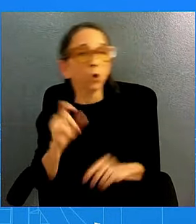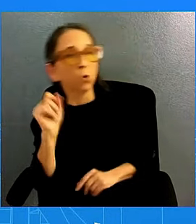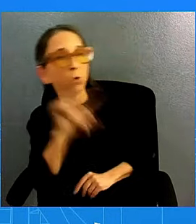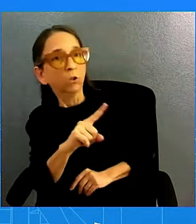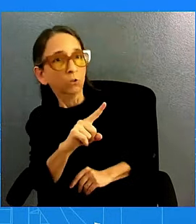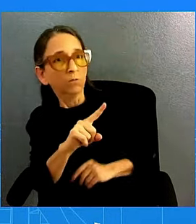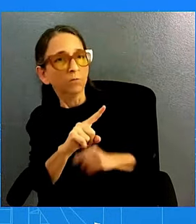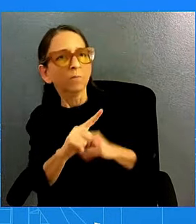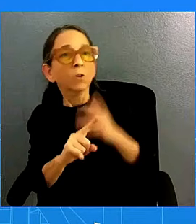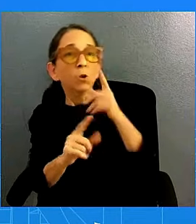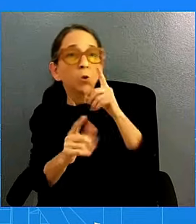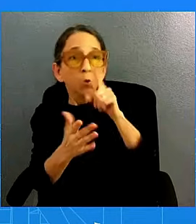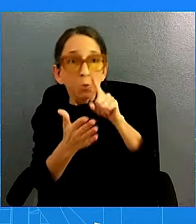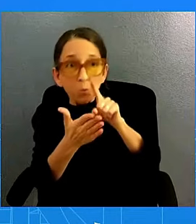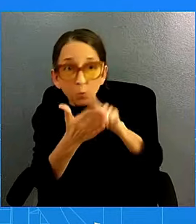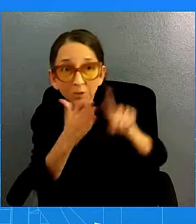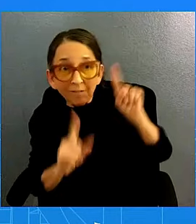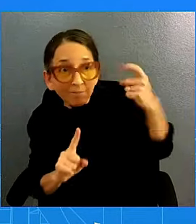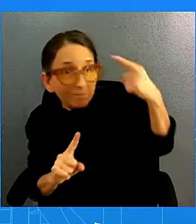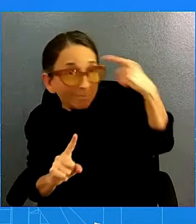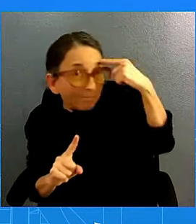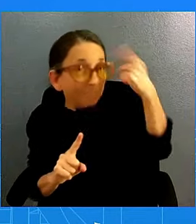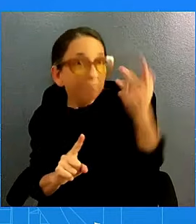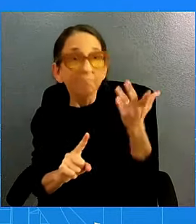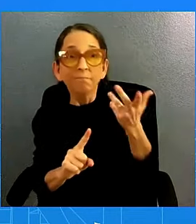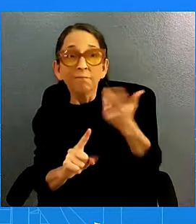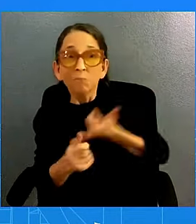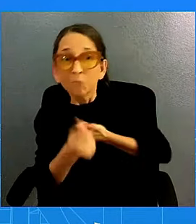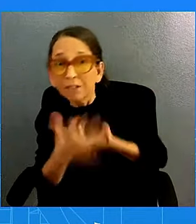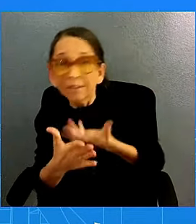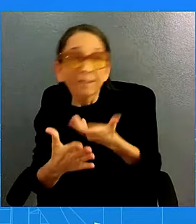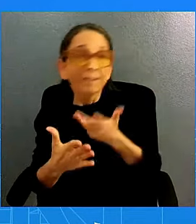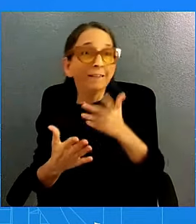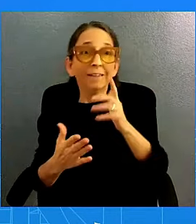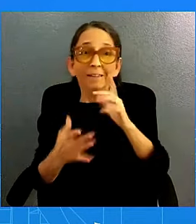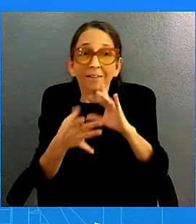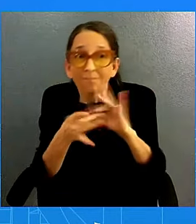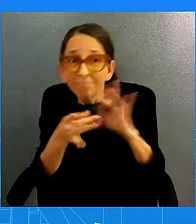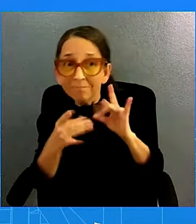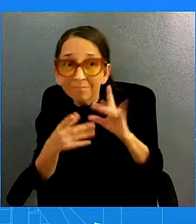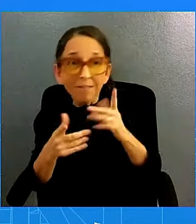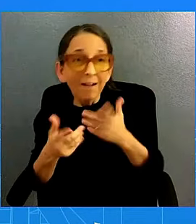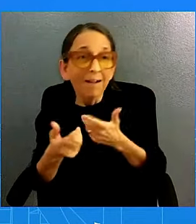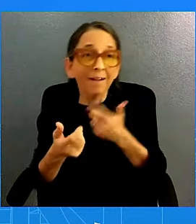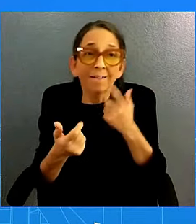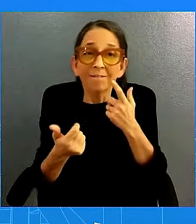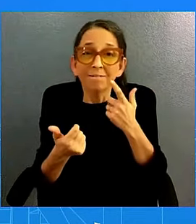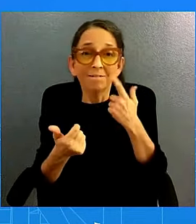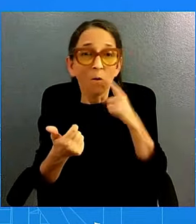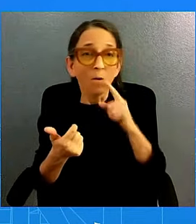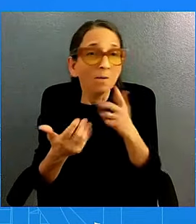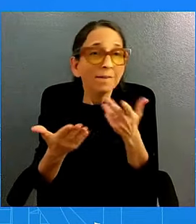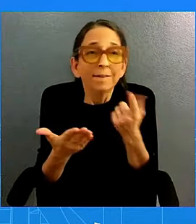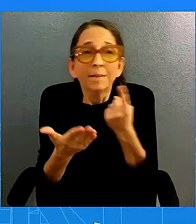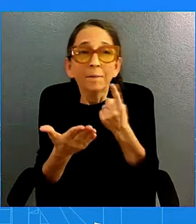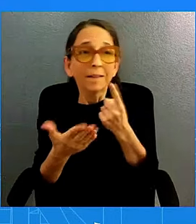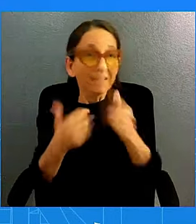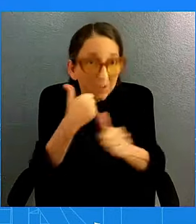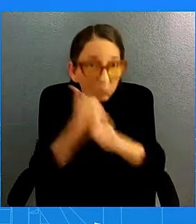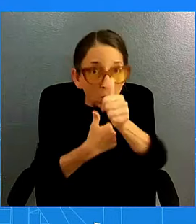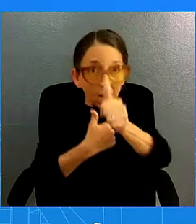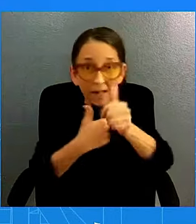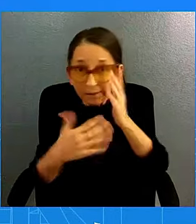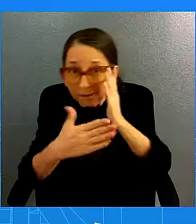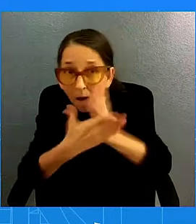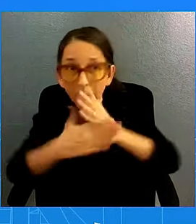escalations and remarks earlier today, saying it threatens to slow it, to stop a ceasefire deal. Is that the White House's assessment as well,